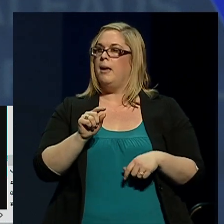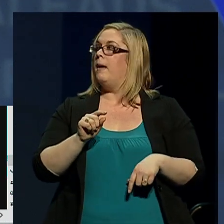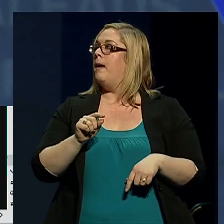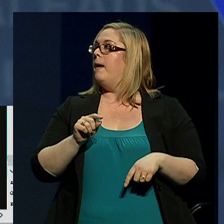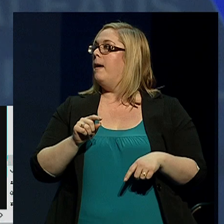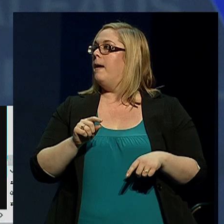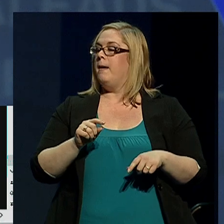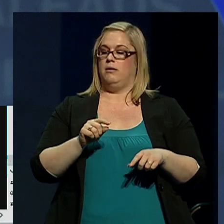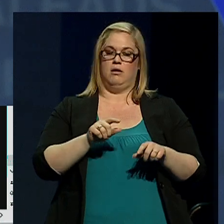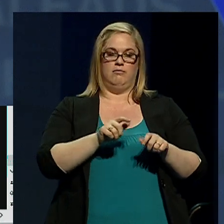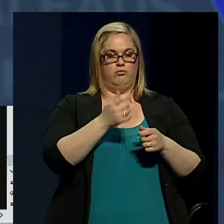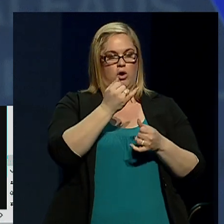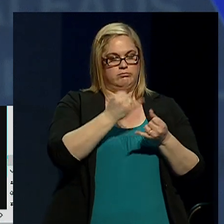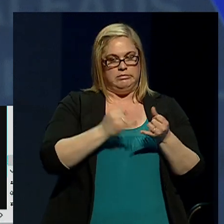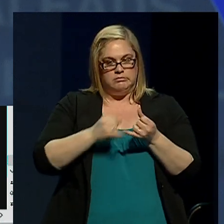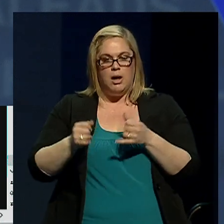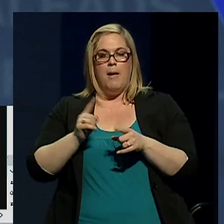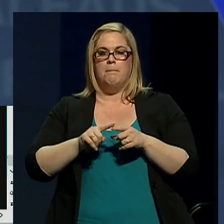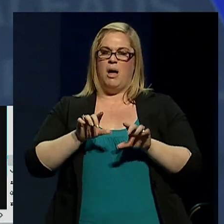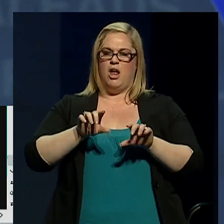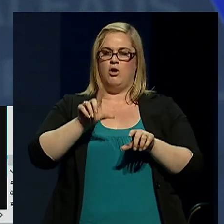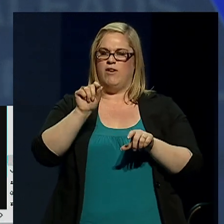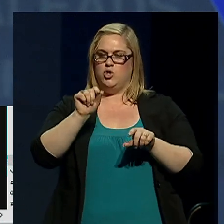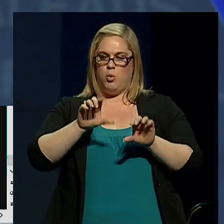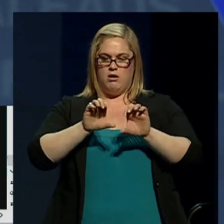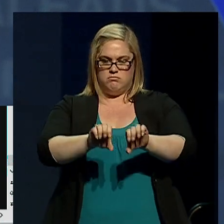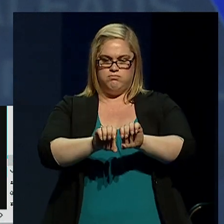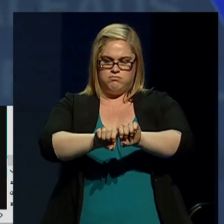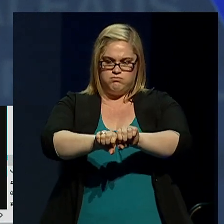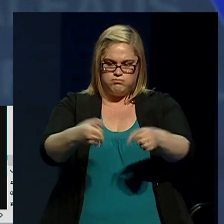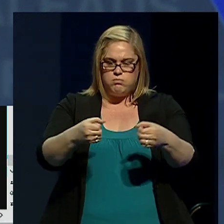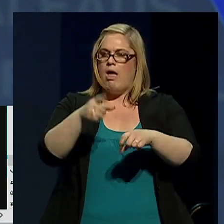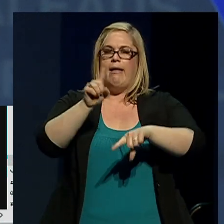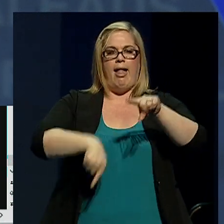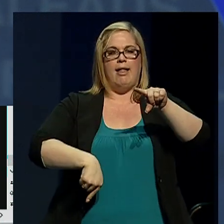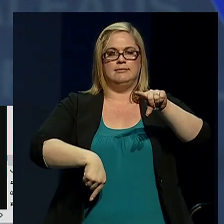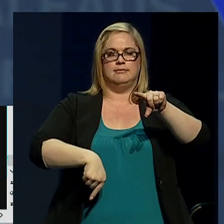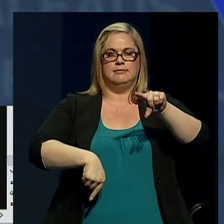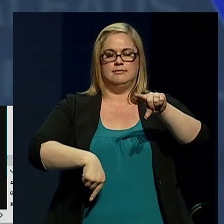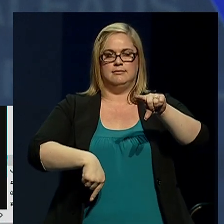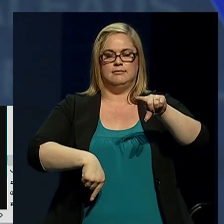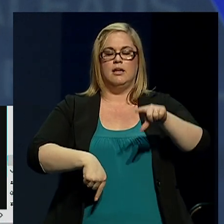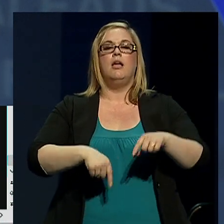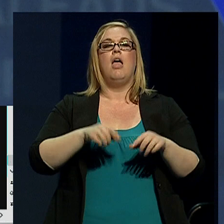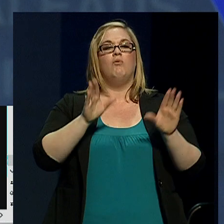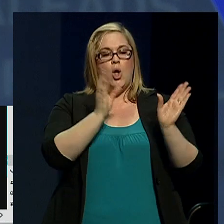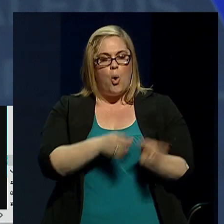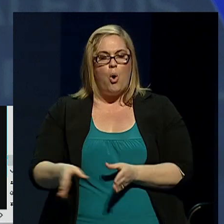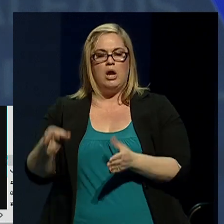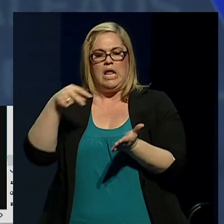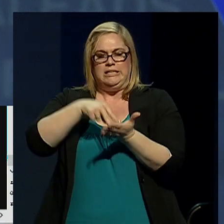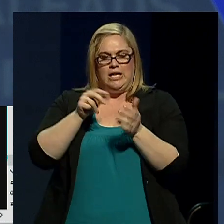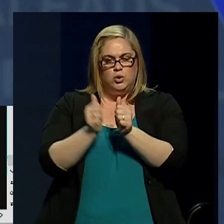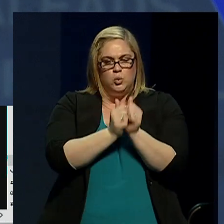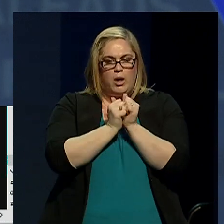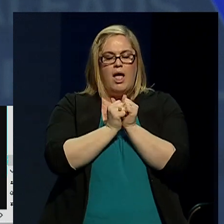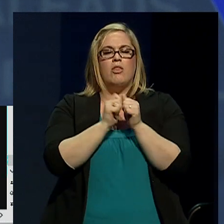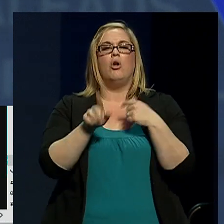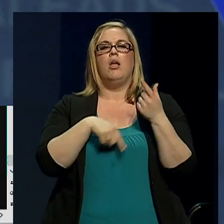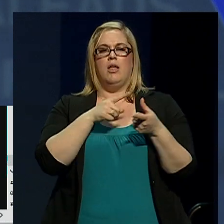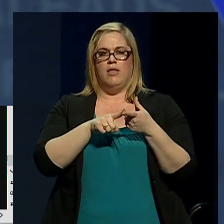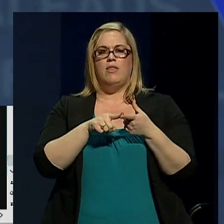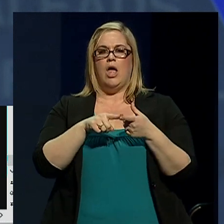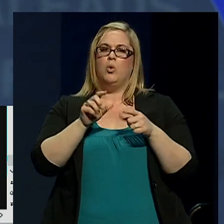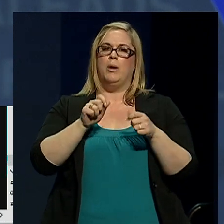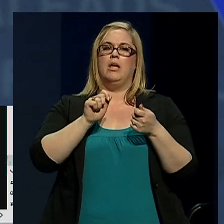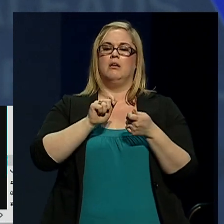pencils altogether, the strongest person in this room cannot break them. If we organize and stand together, we have the power to